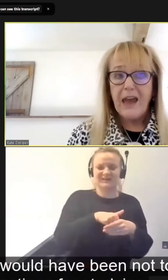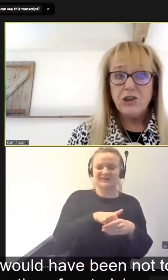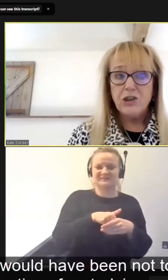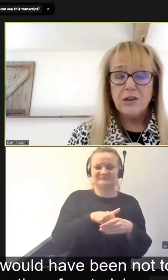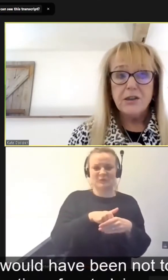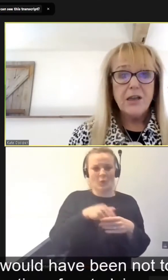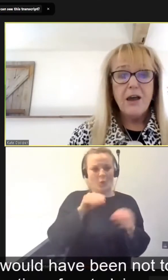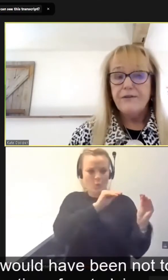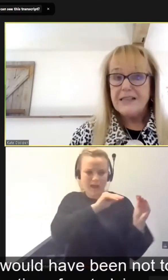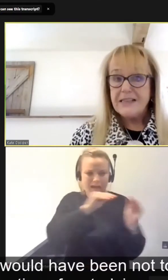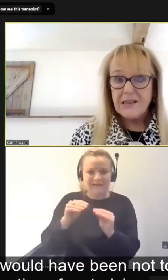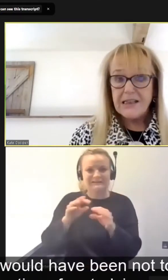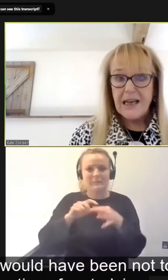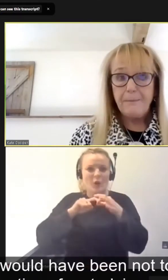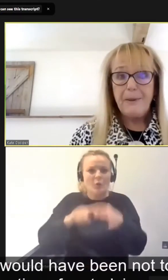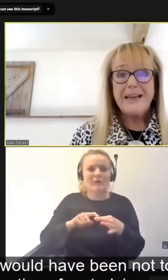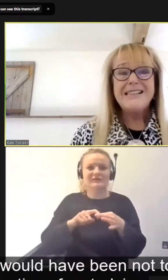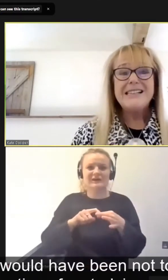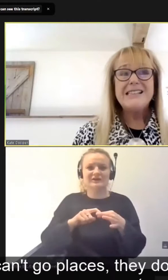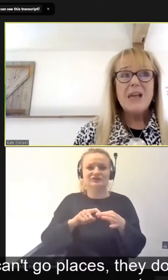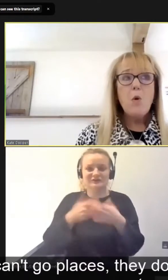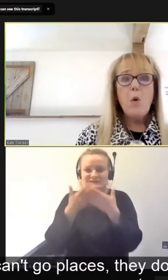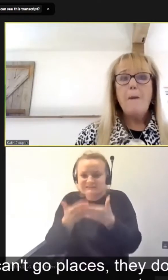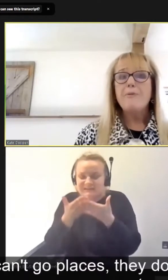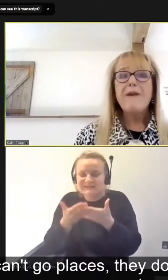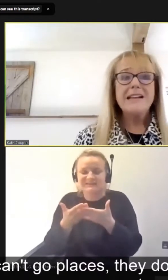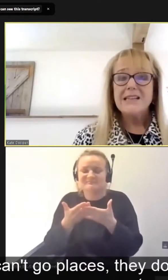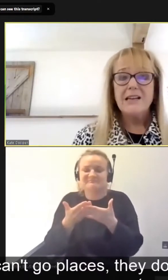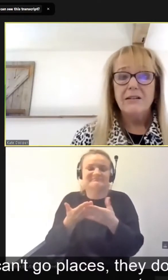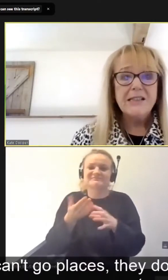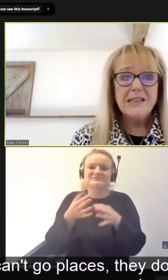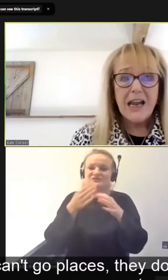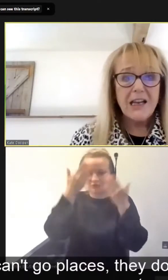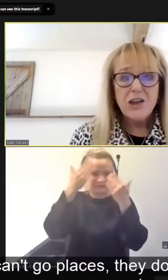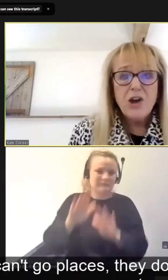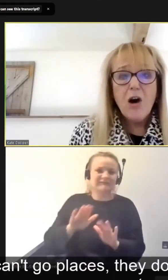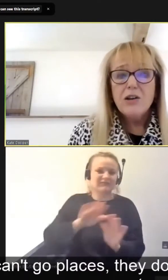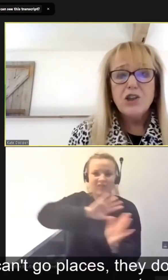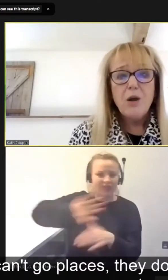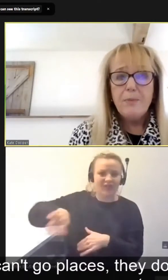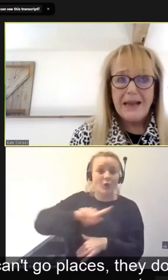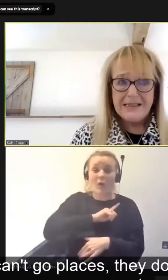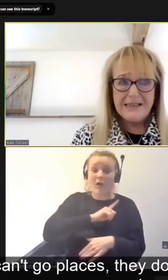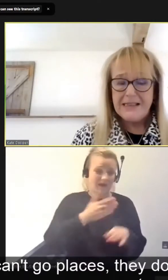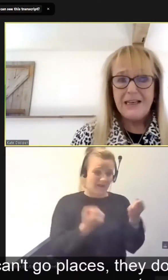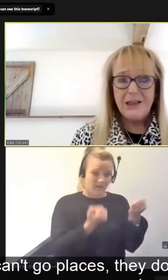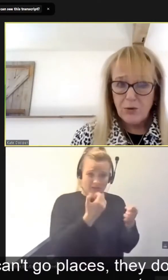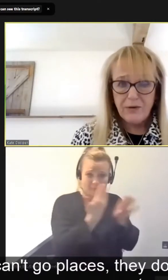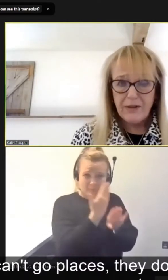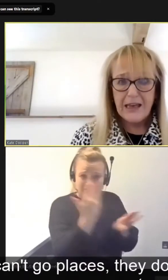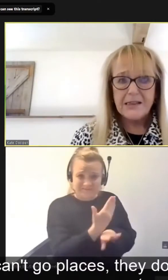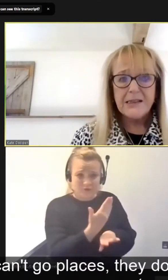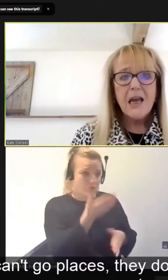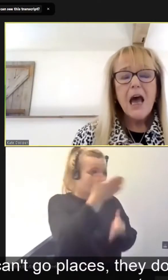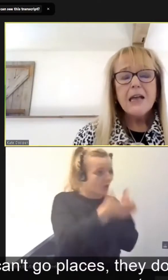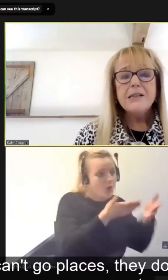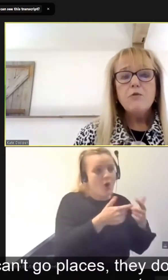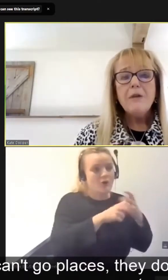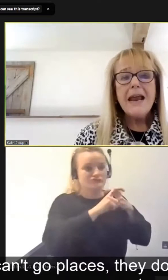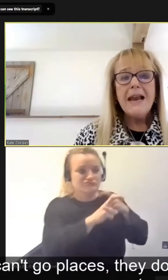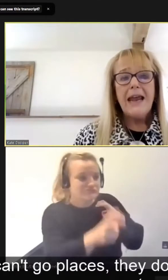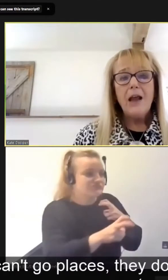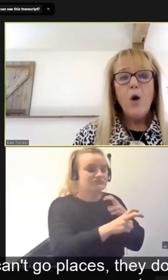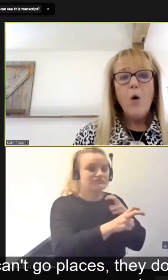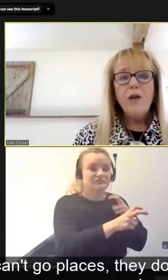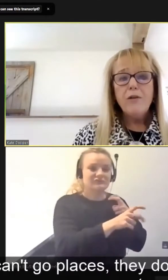qualifications, for studying, because it's so practical, isn't it? Your cars go places, they do things. And